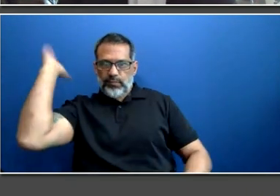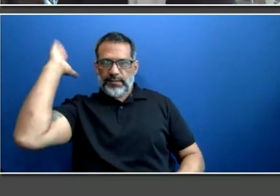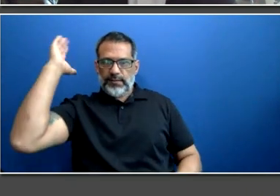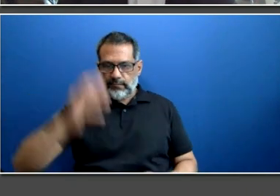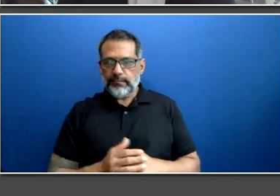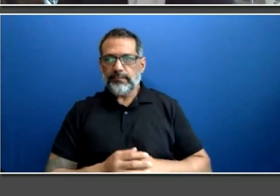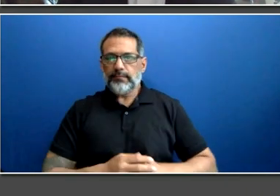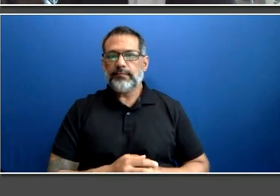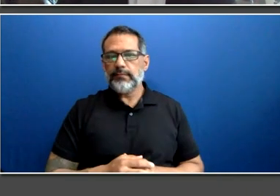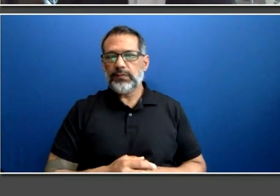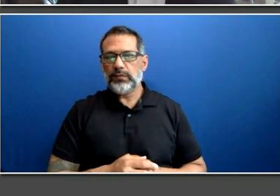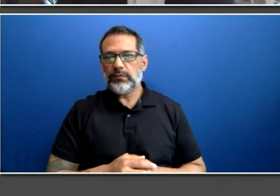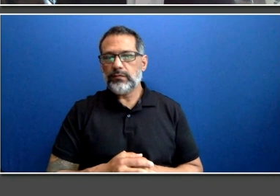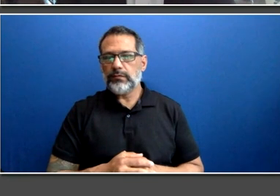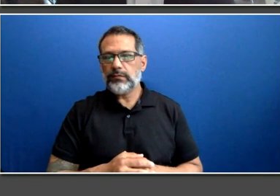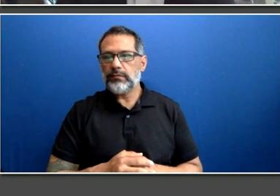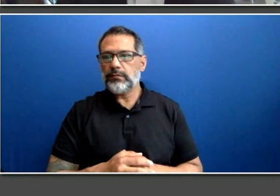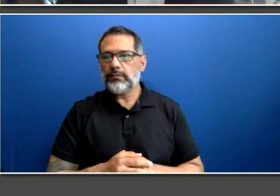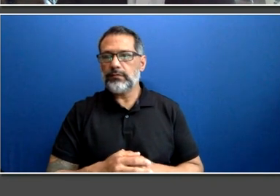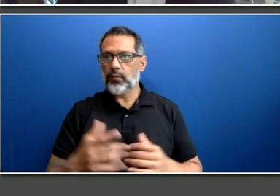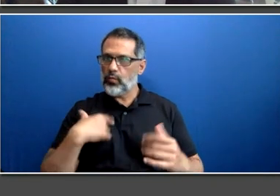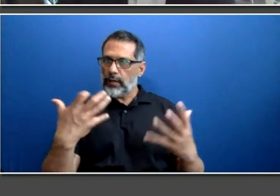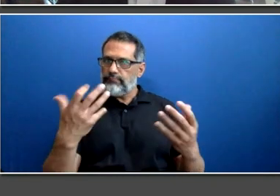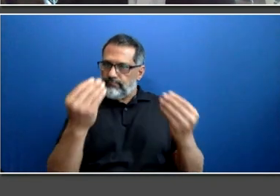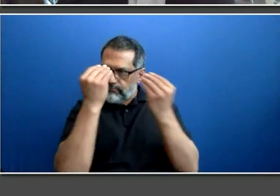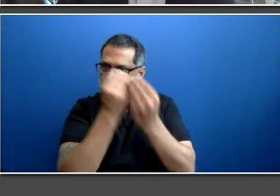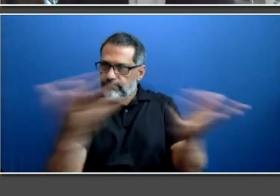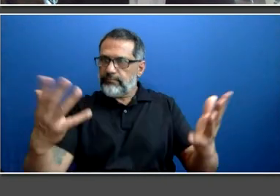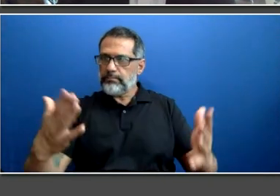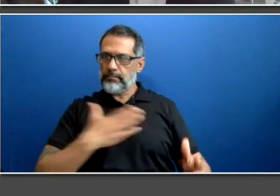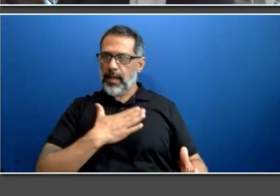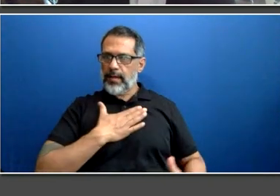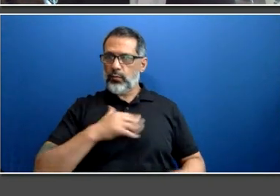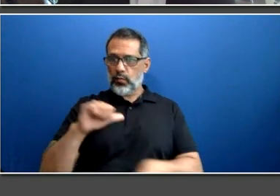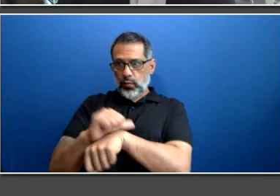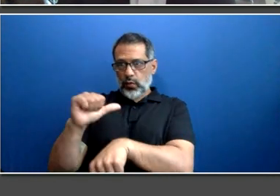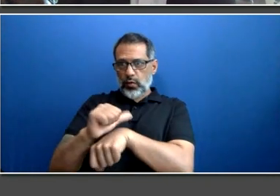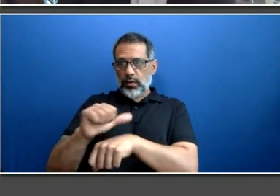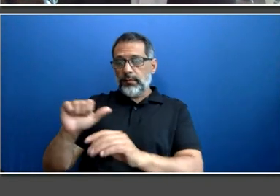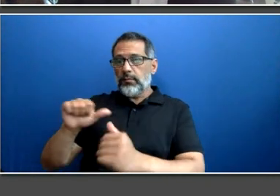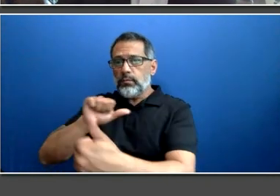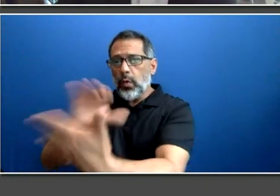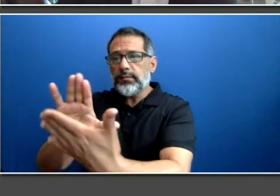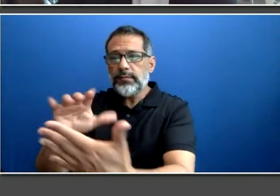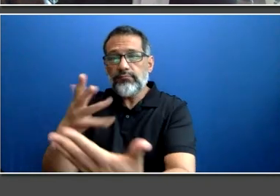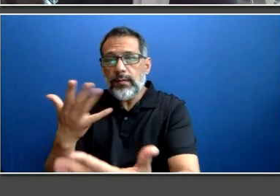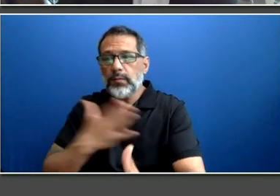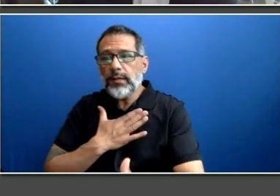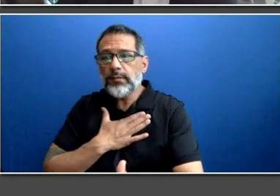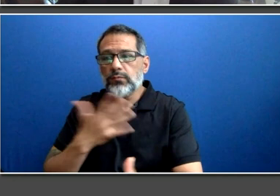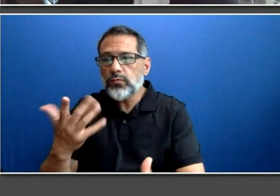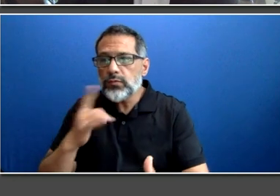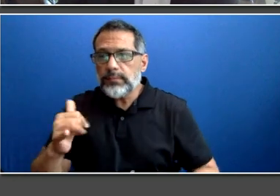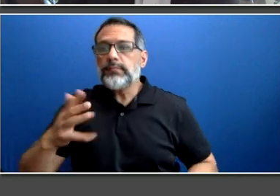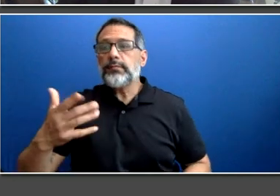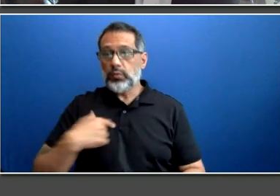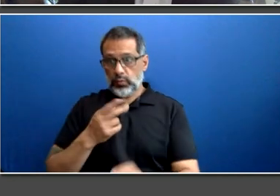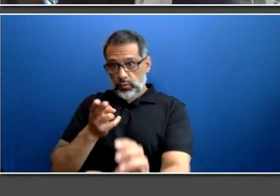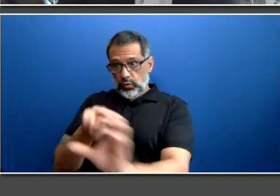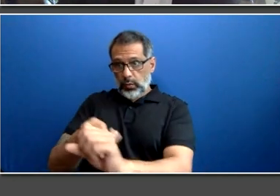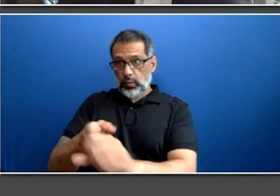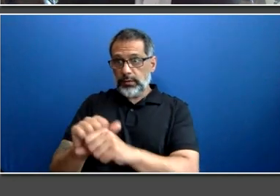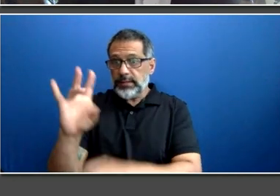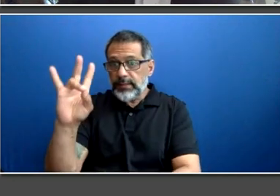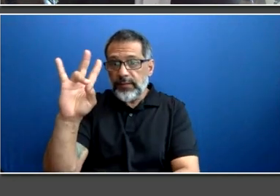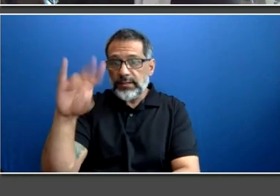when I started at the TTC, it was almost seven years ago, we set out to undertake one of the most substantial transformations that I've ever seen in